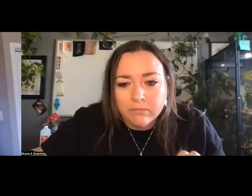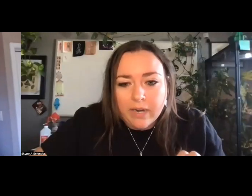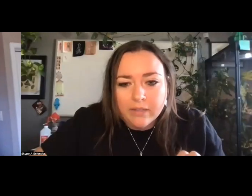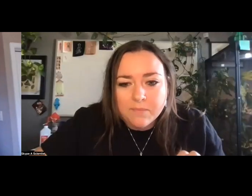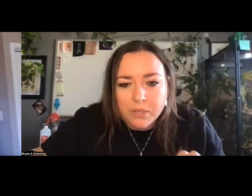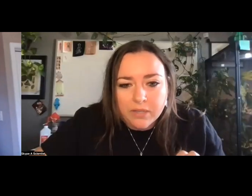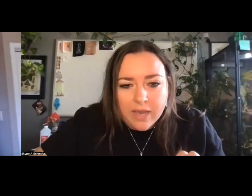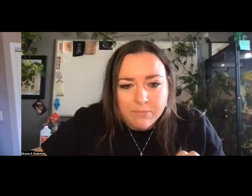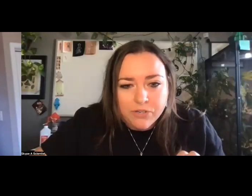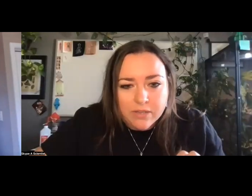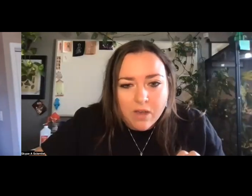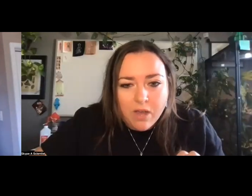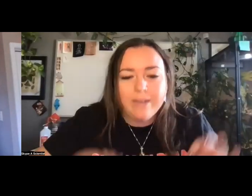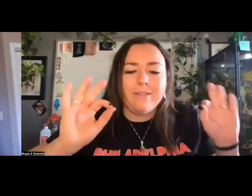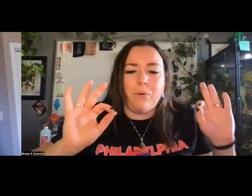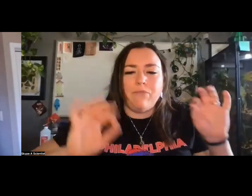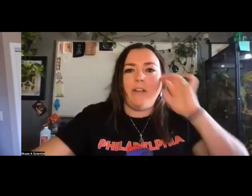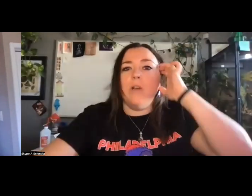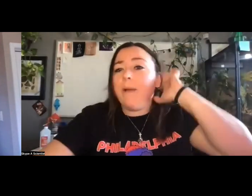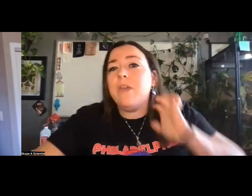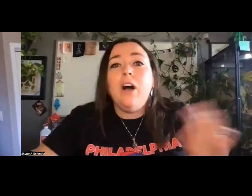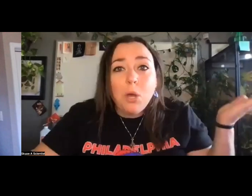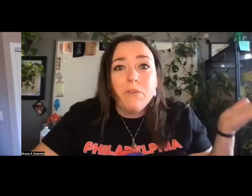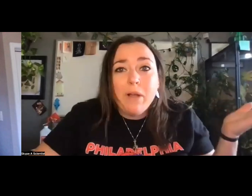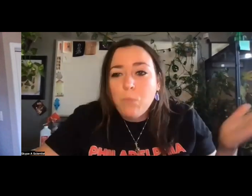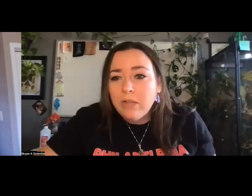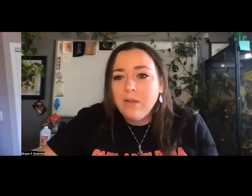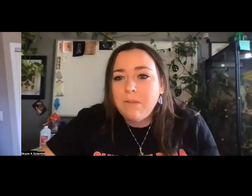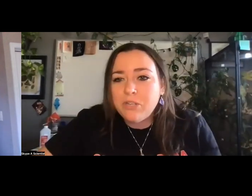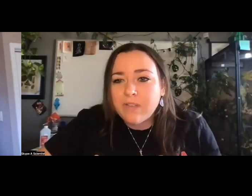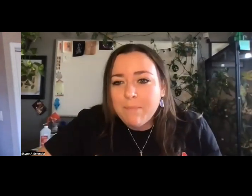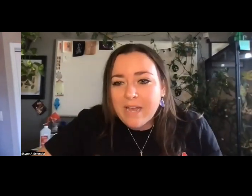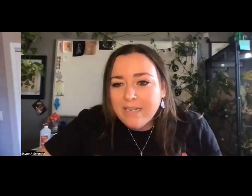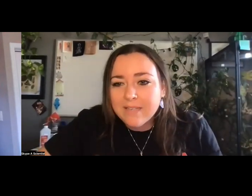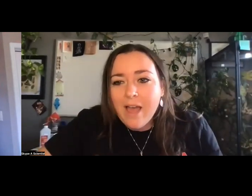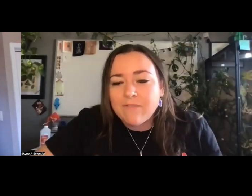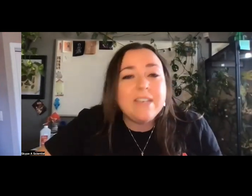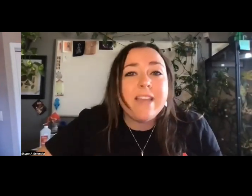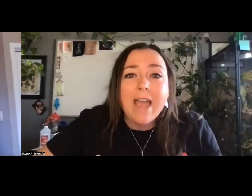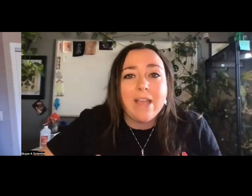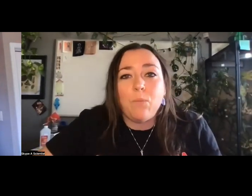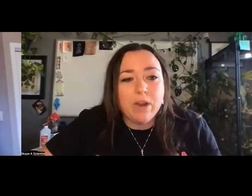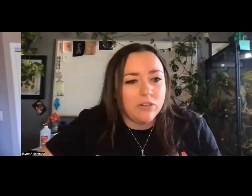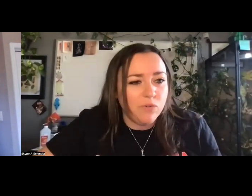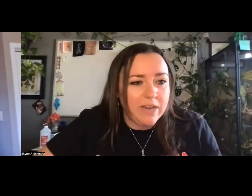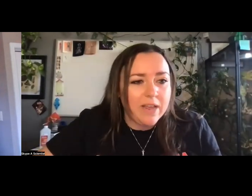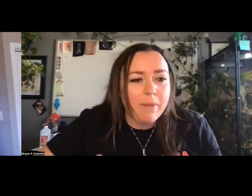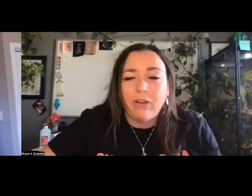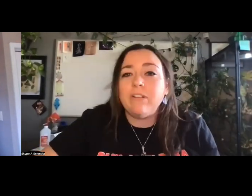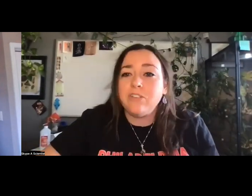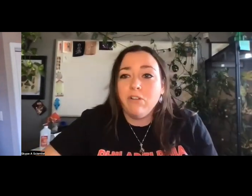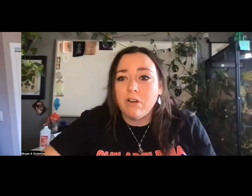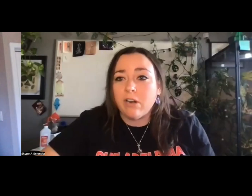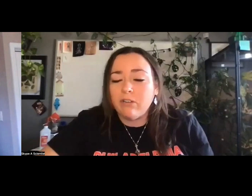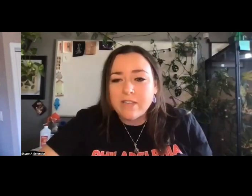All right, let's put the captions on. Perfect. Okay. Hello, everyone. Welcome to Skype a Scientist Live. Today, we are joined